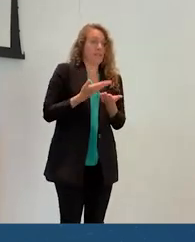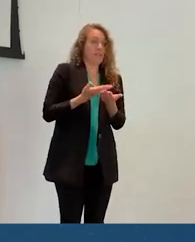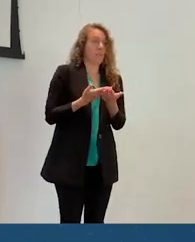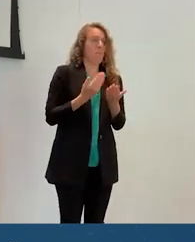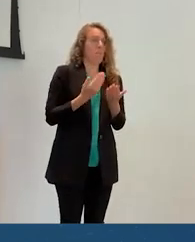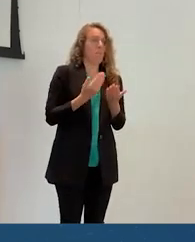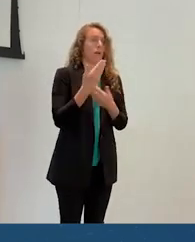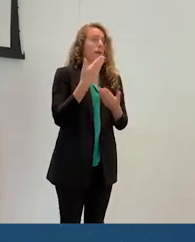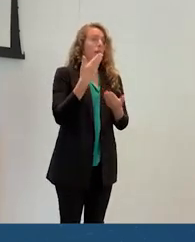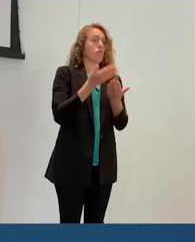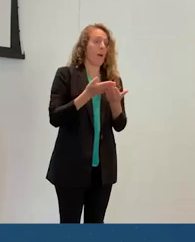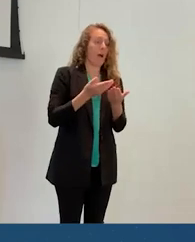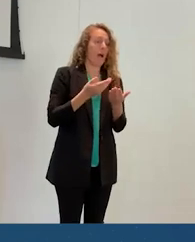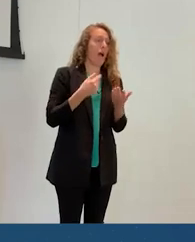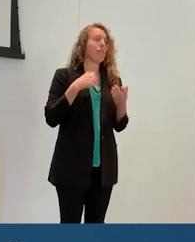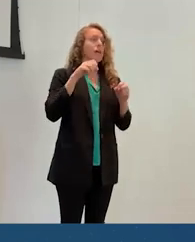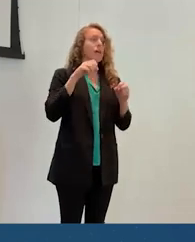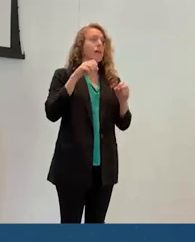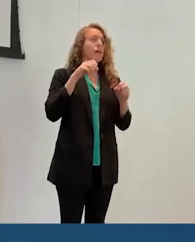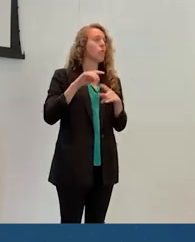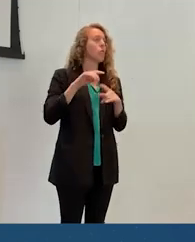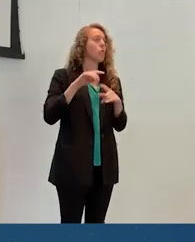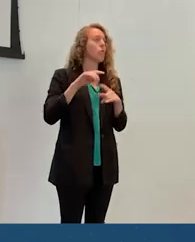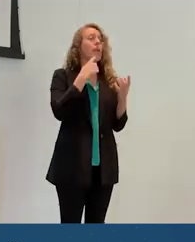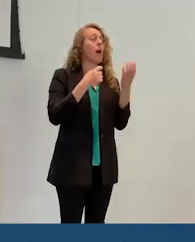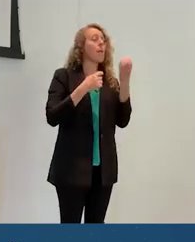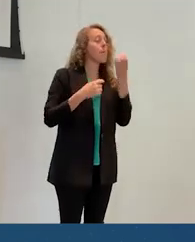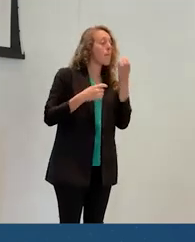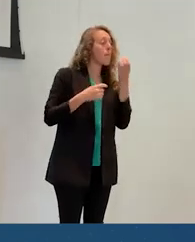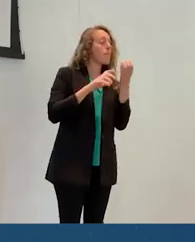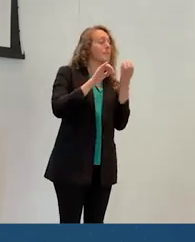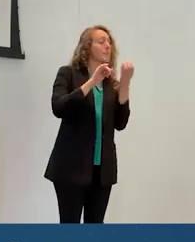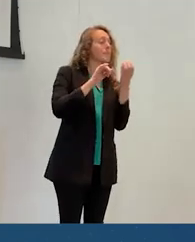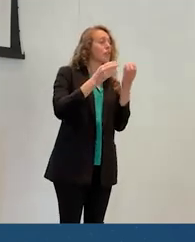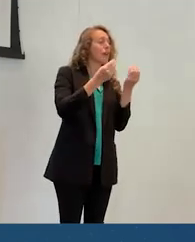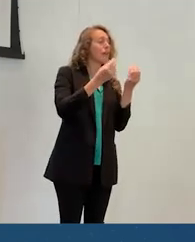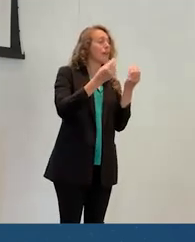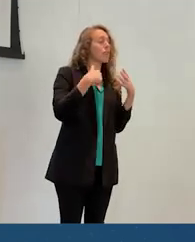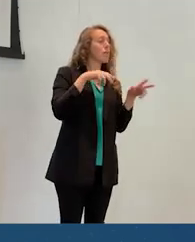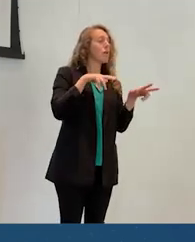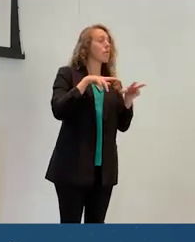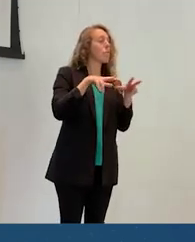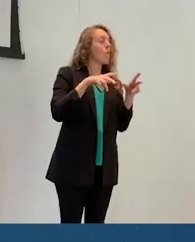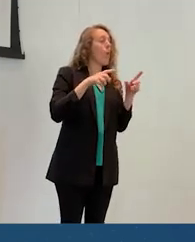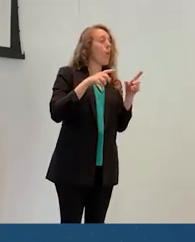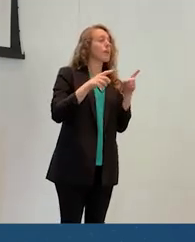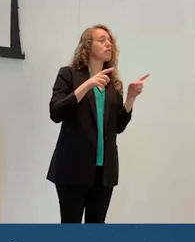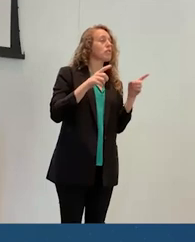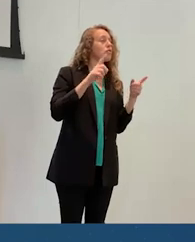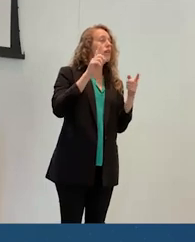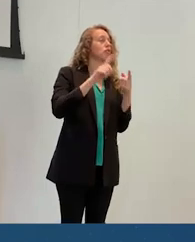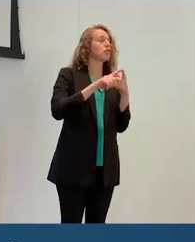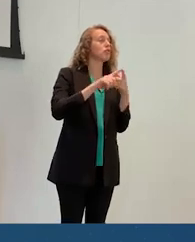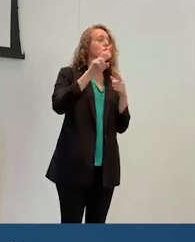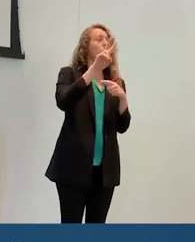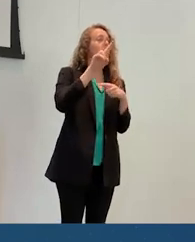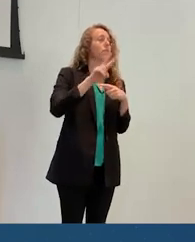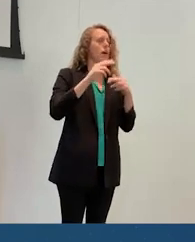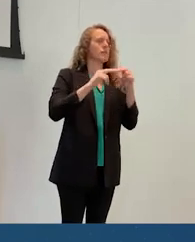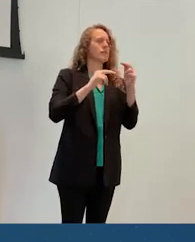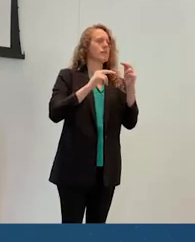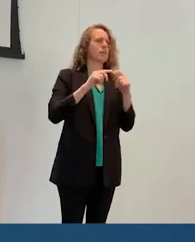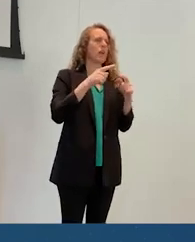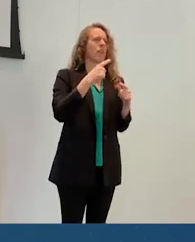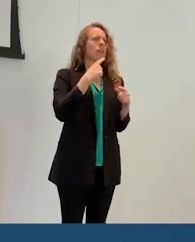Hey Siri, get me walking directions to the Verizon building. And I got here's some search results from the web, not very useful.